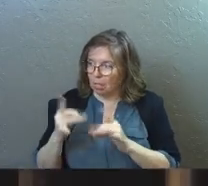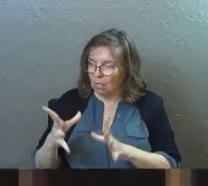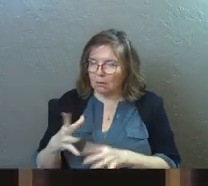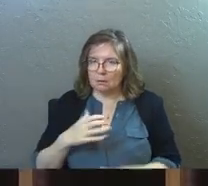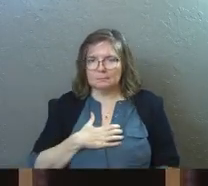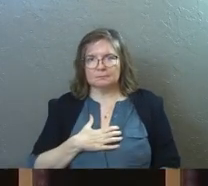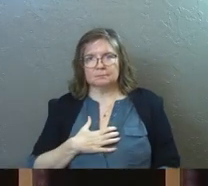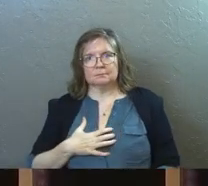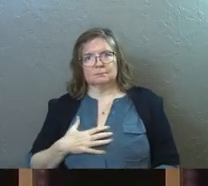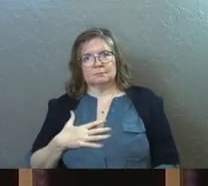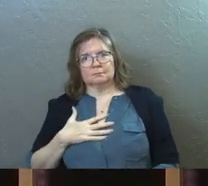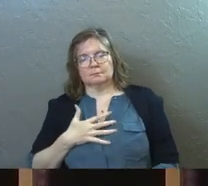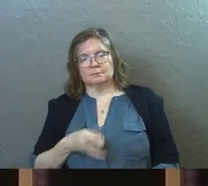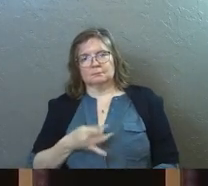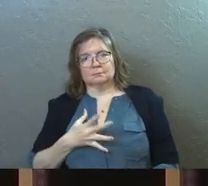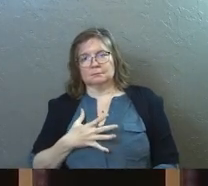gets you.